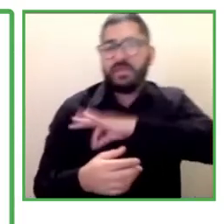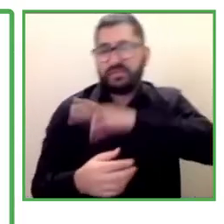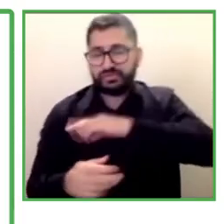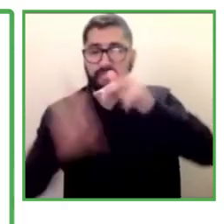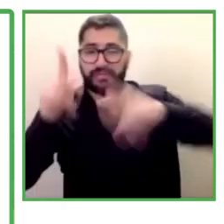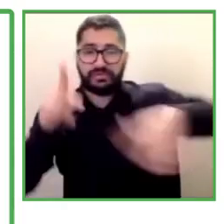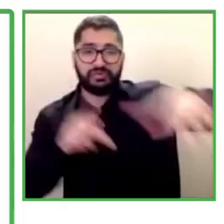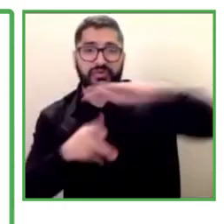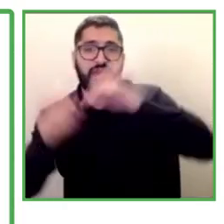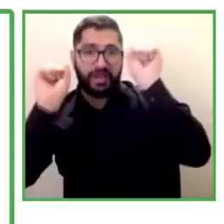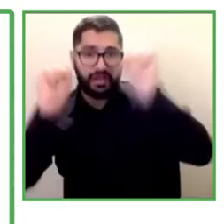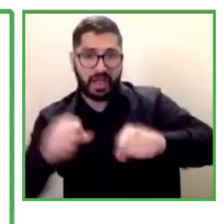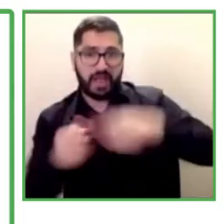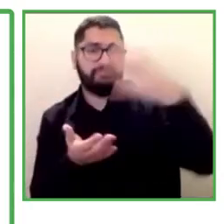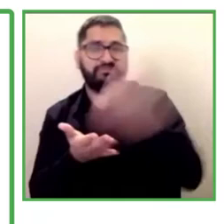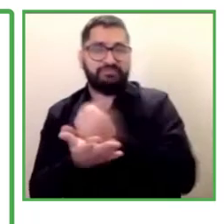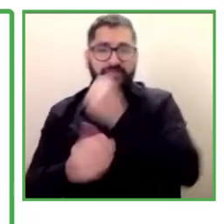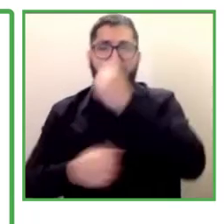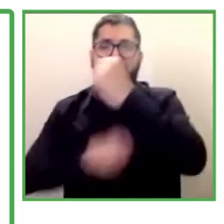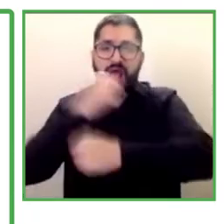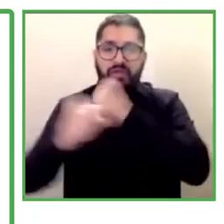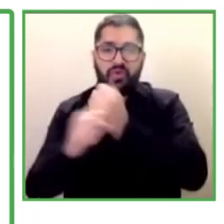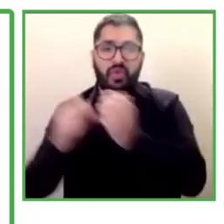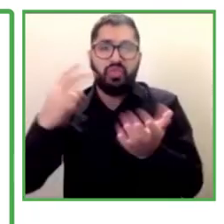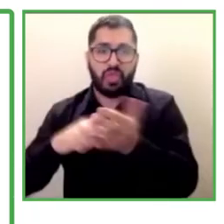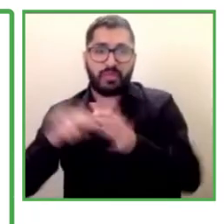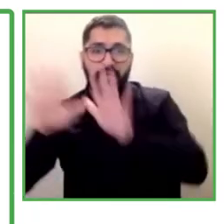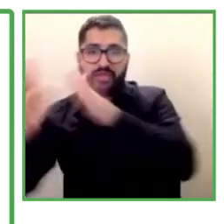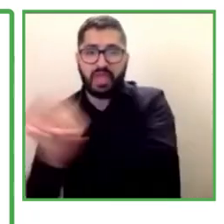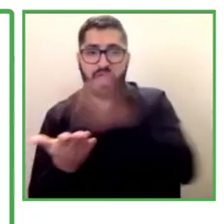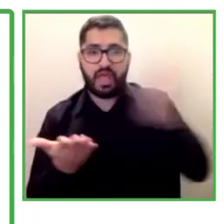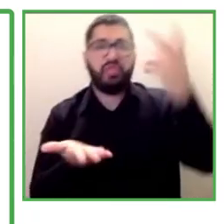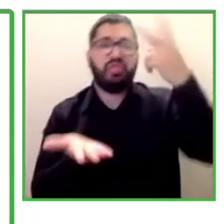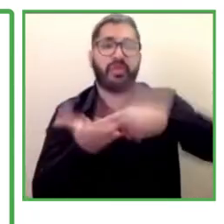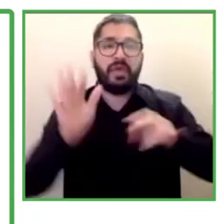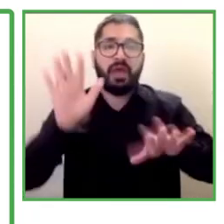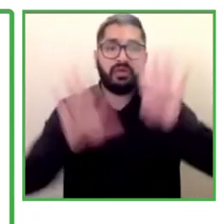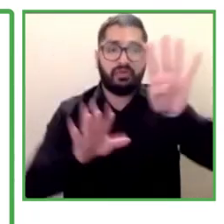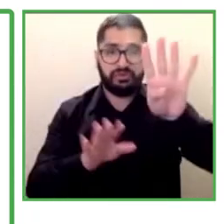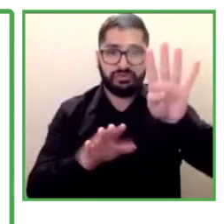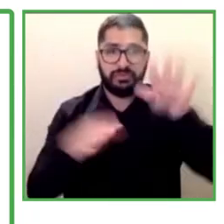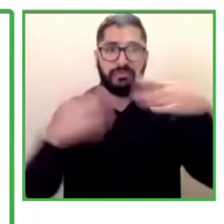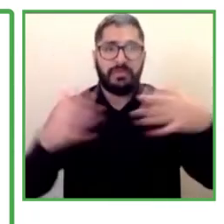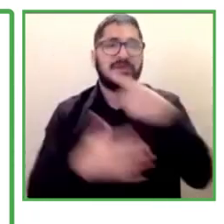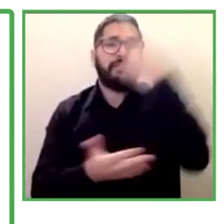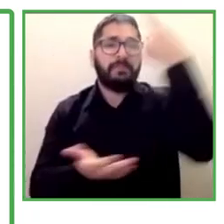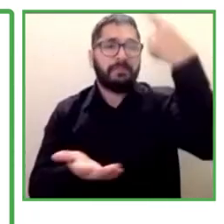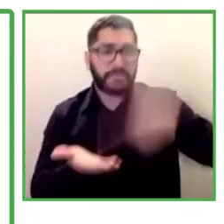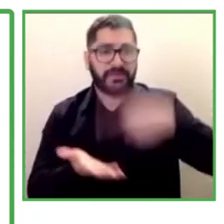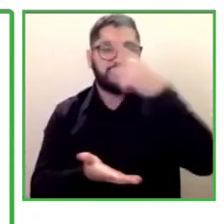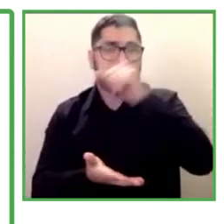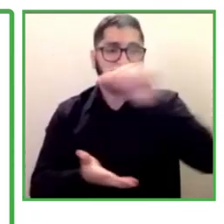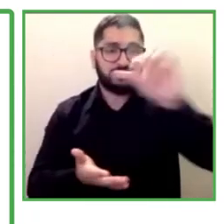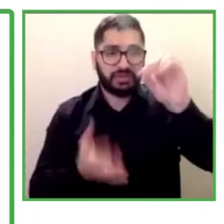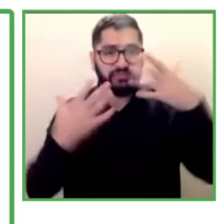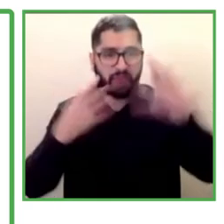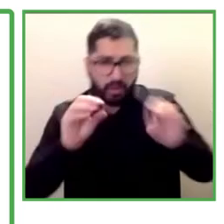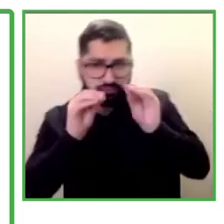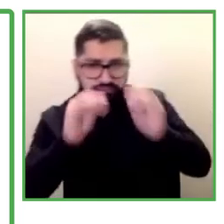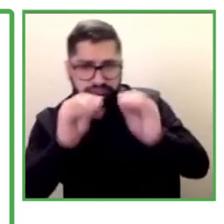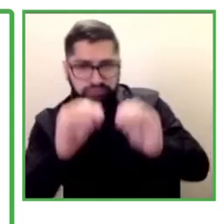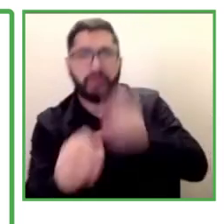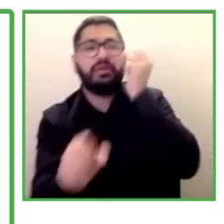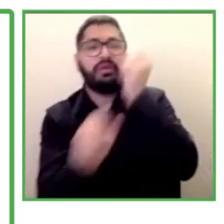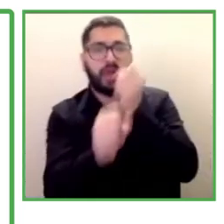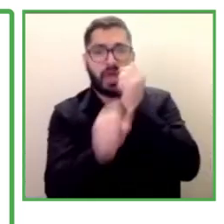actions, between the years 2010 and 2014, other results, like accompanying the formation and training